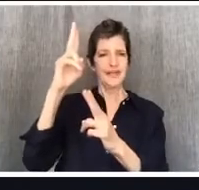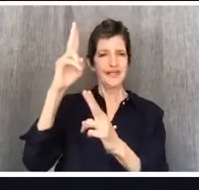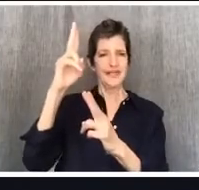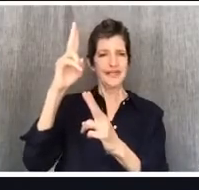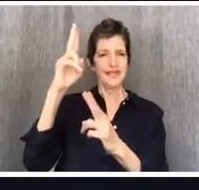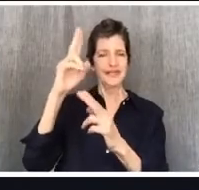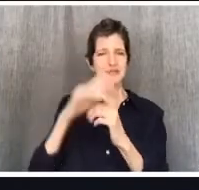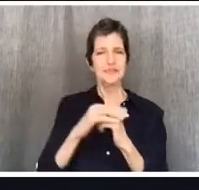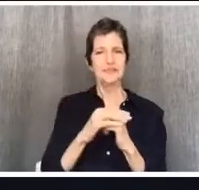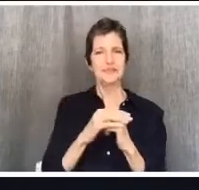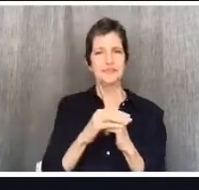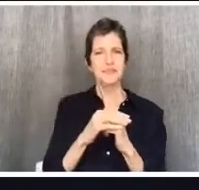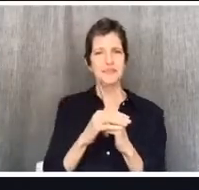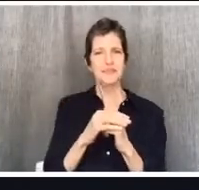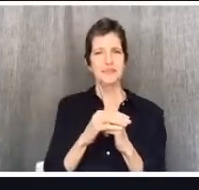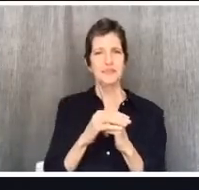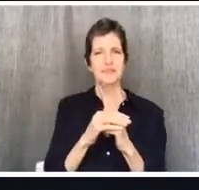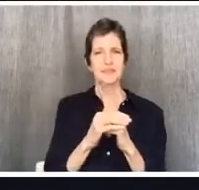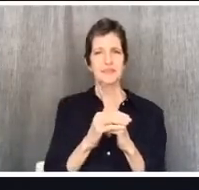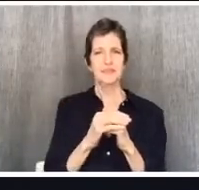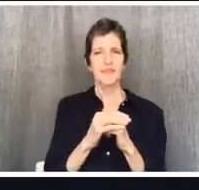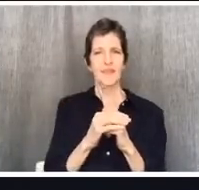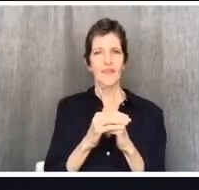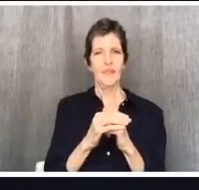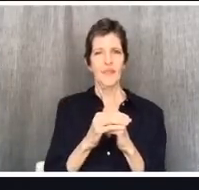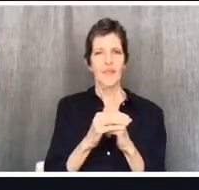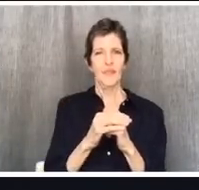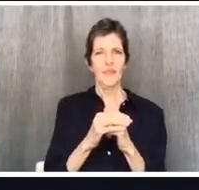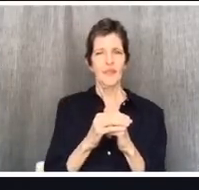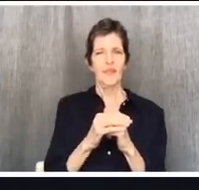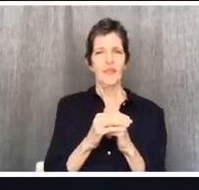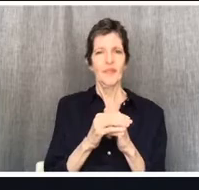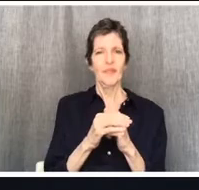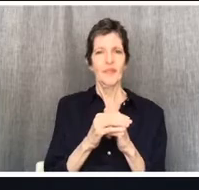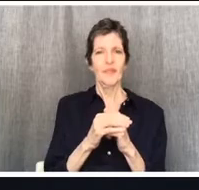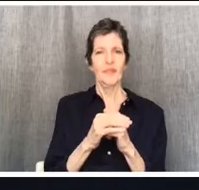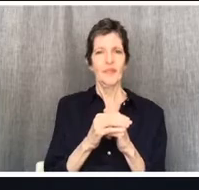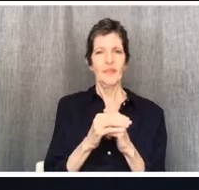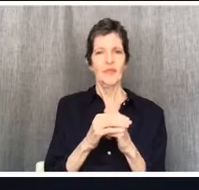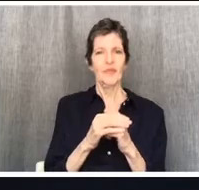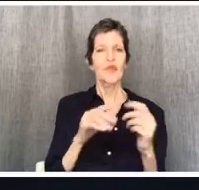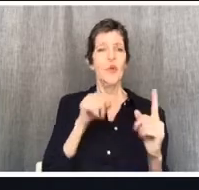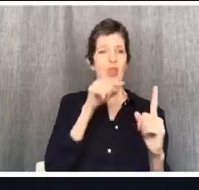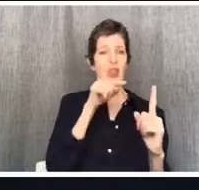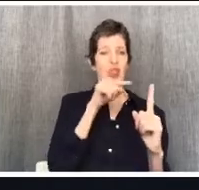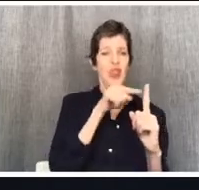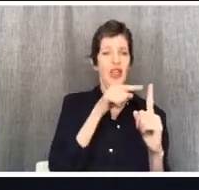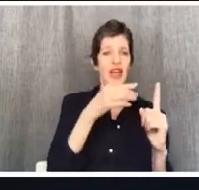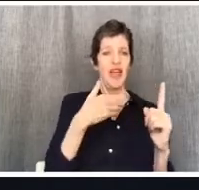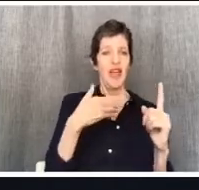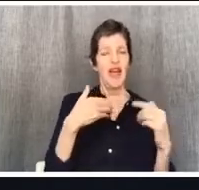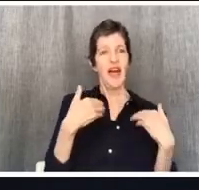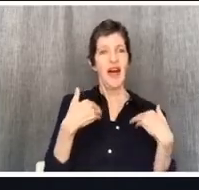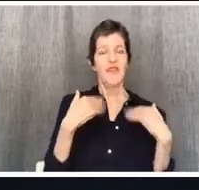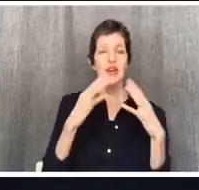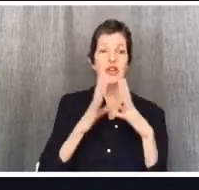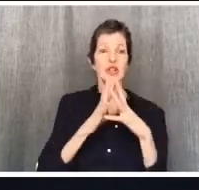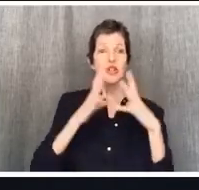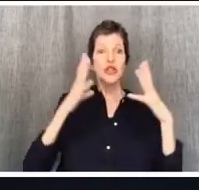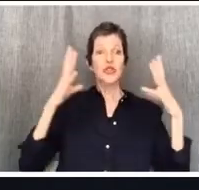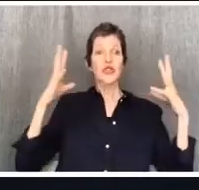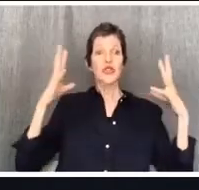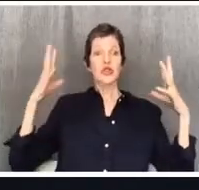So one person assumes too much freedom. And one person assumes too much confinement.